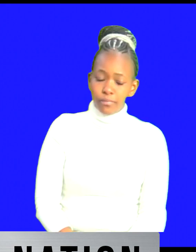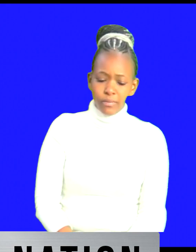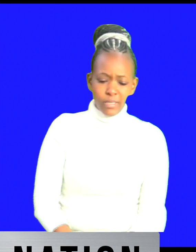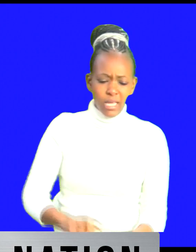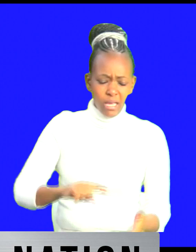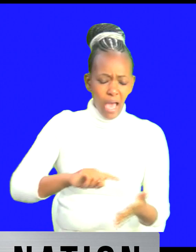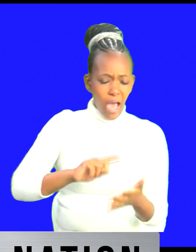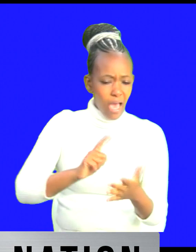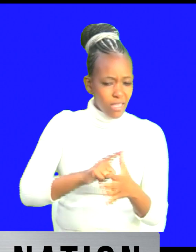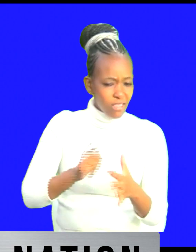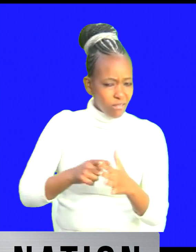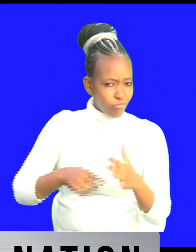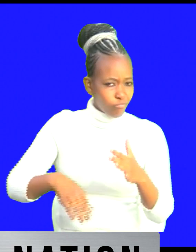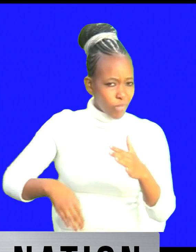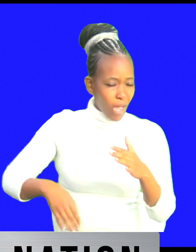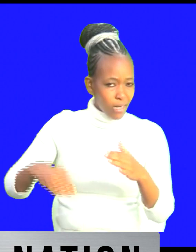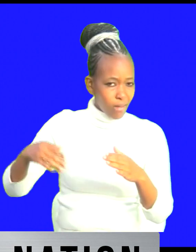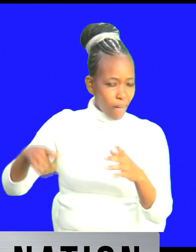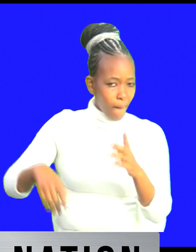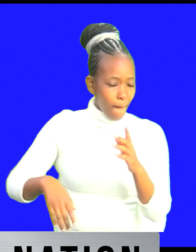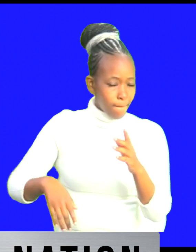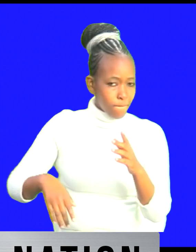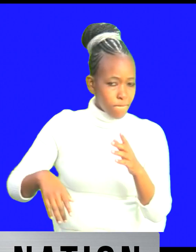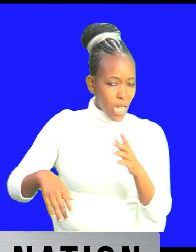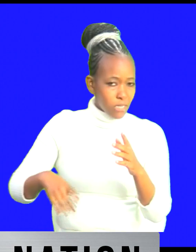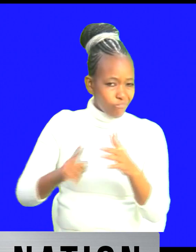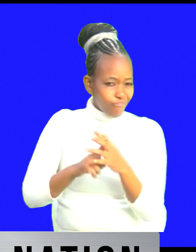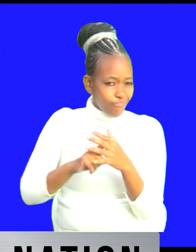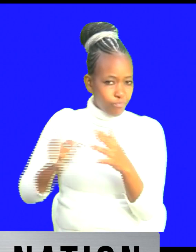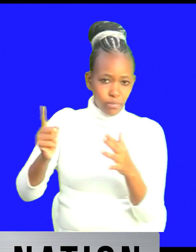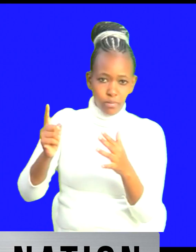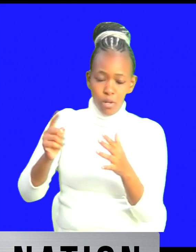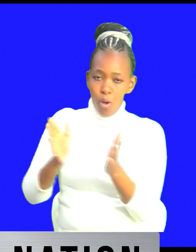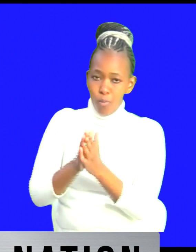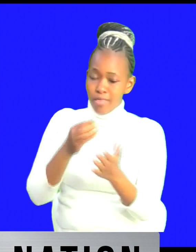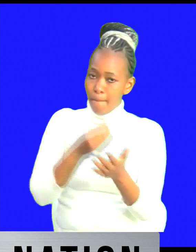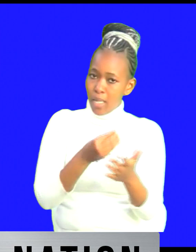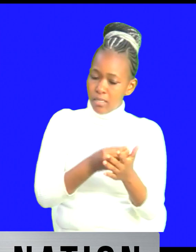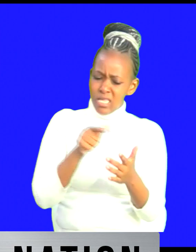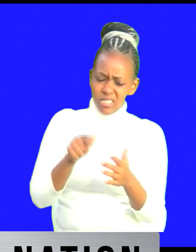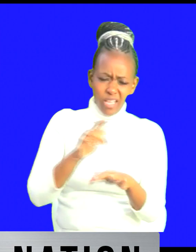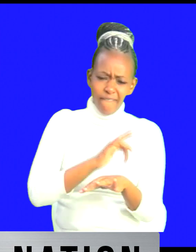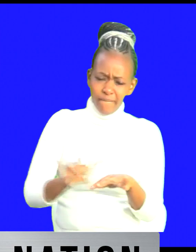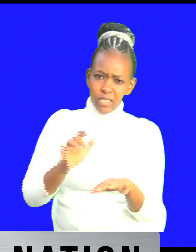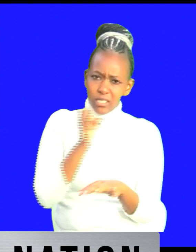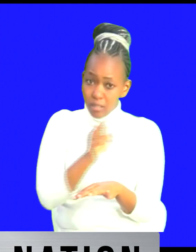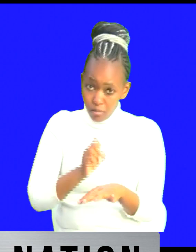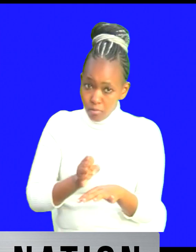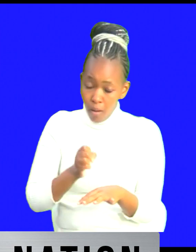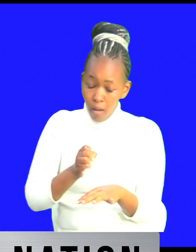money so this is very unfortunate it is affecting elderly people uh which is really not the best thing to see